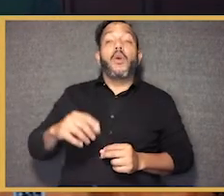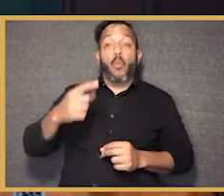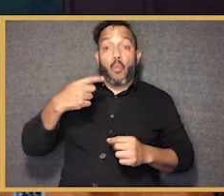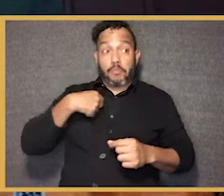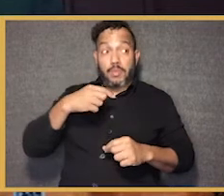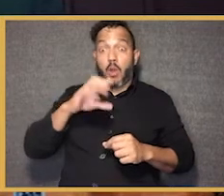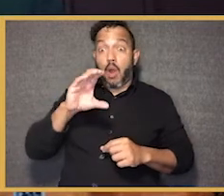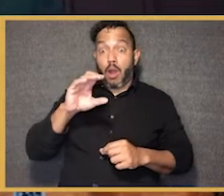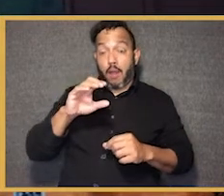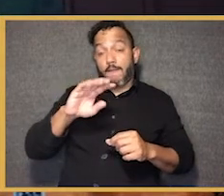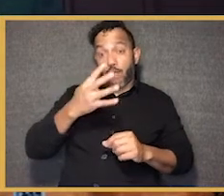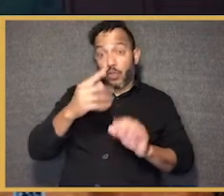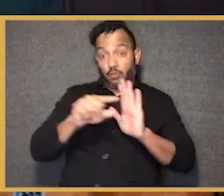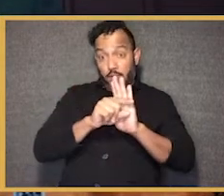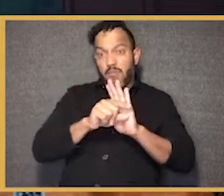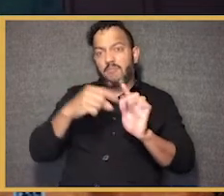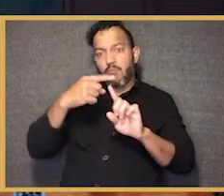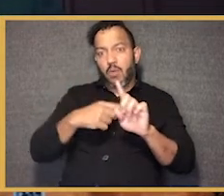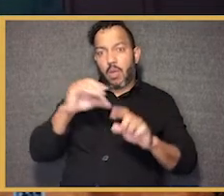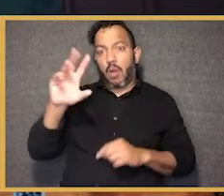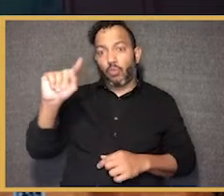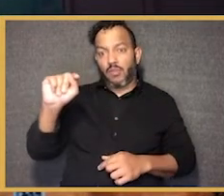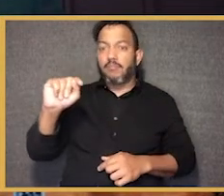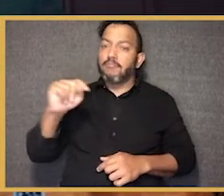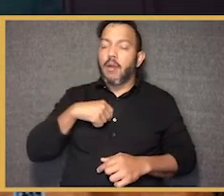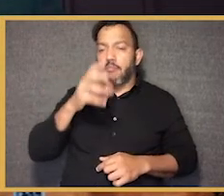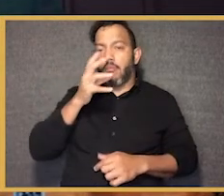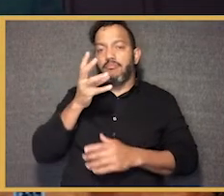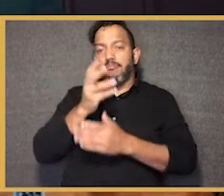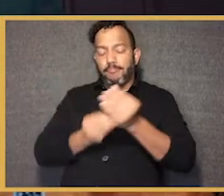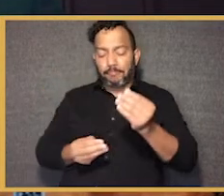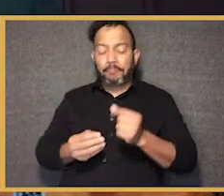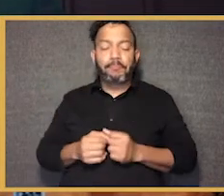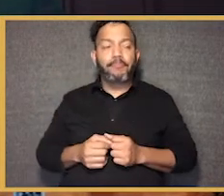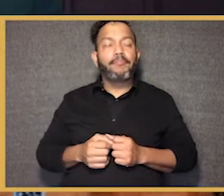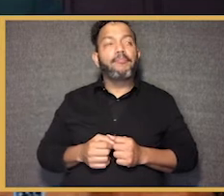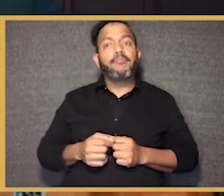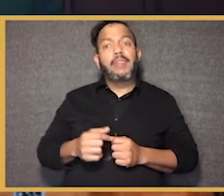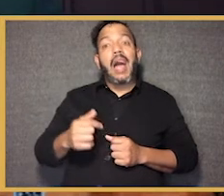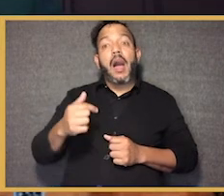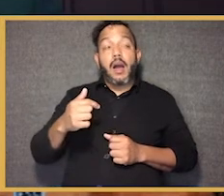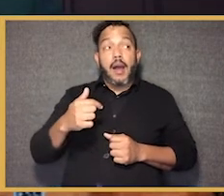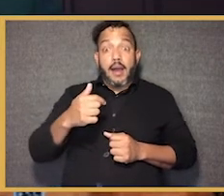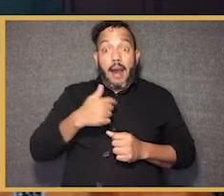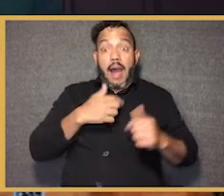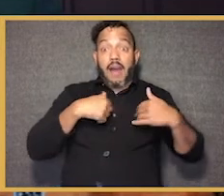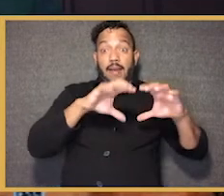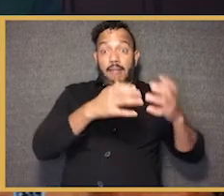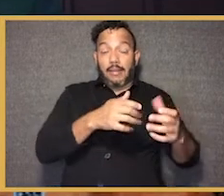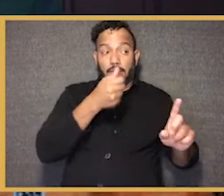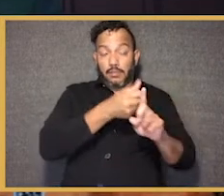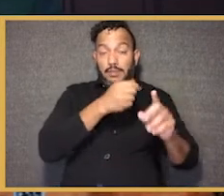in October of fourth grade, and I was in the